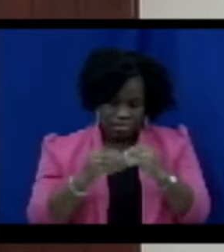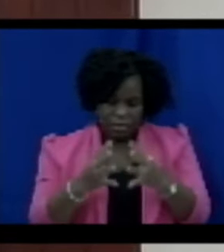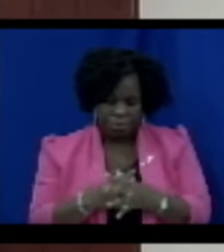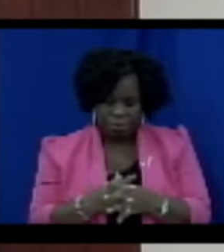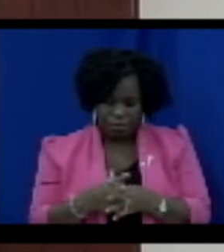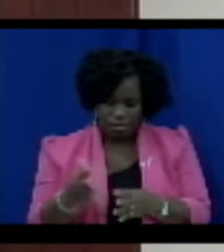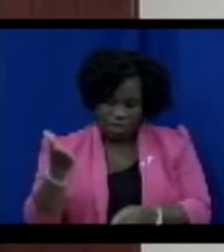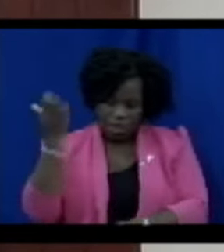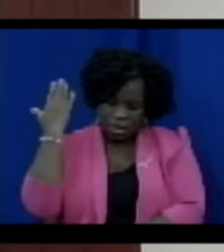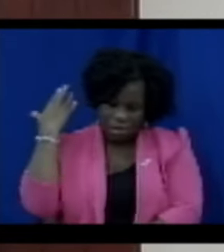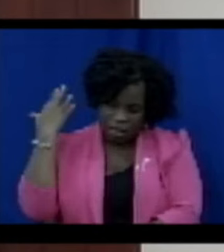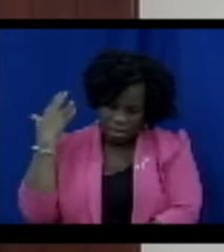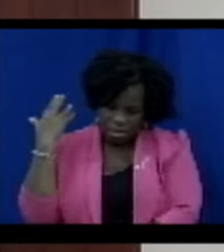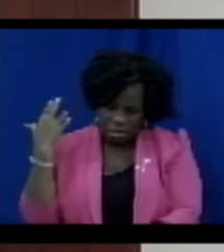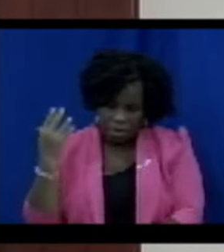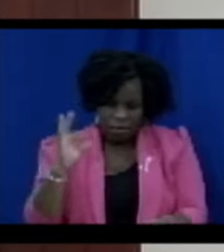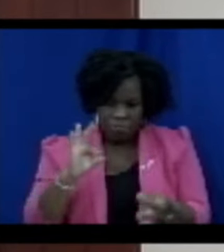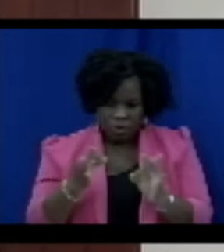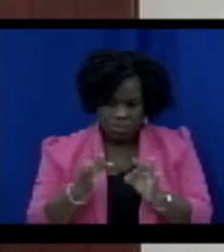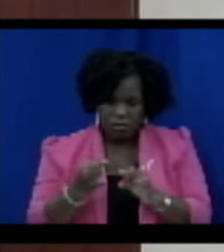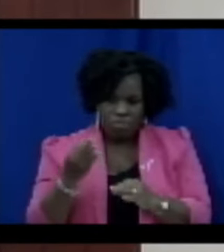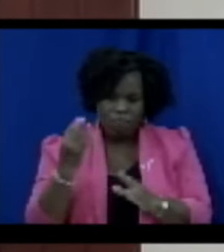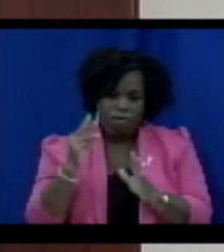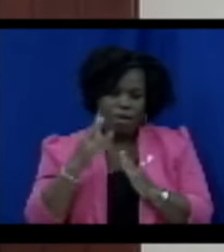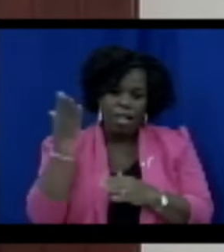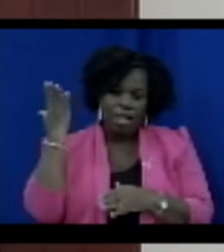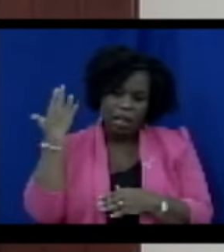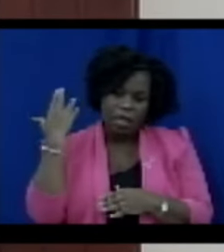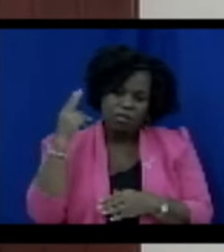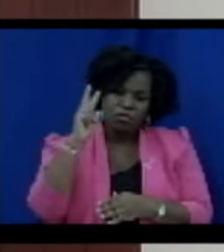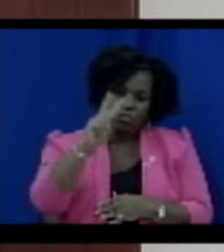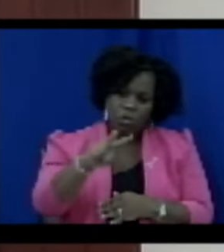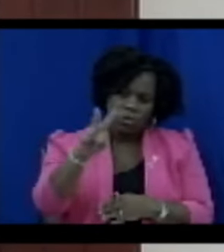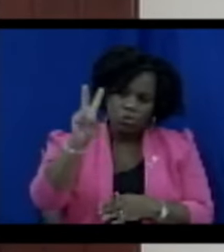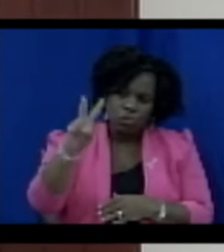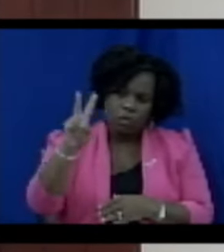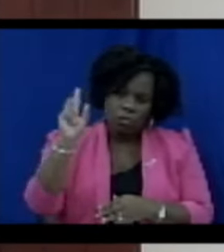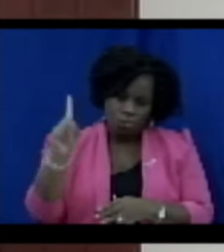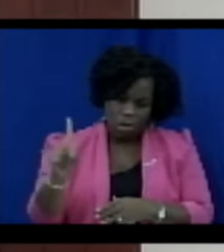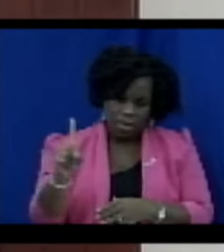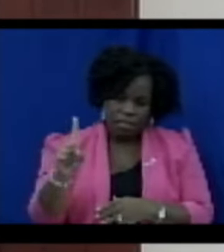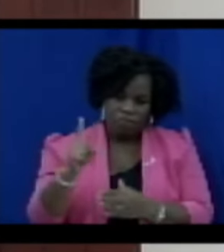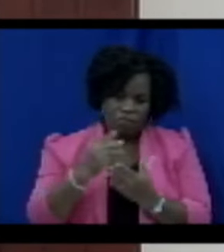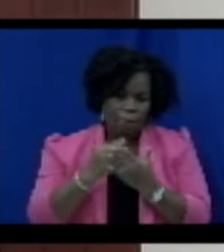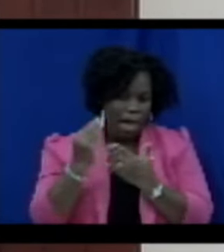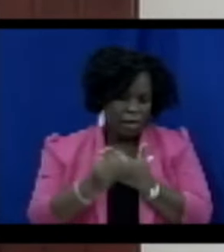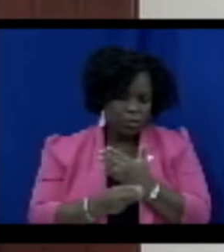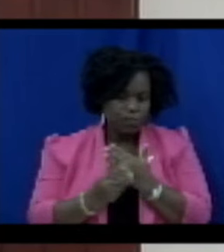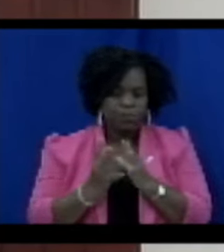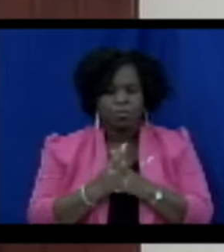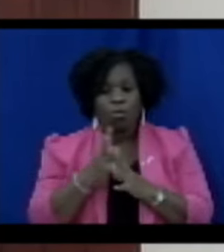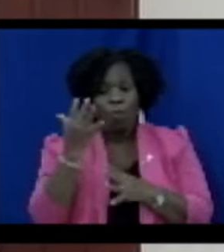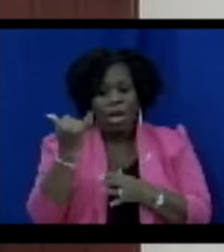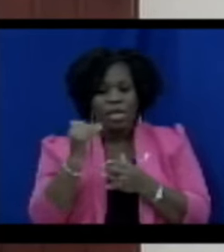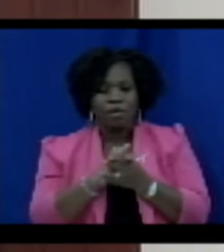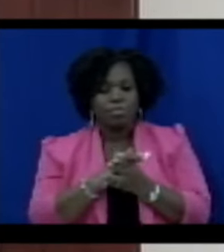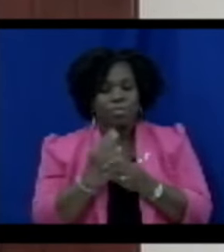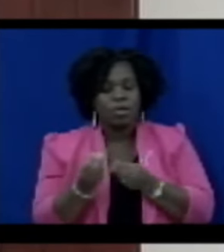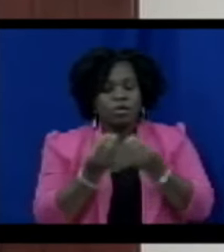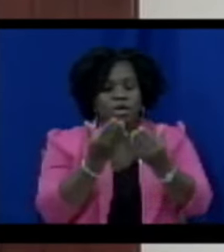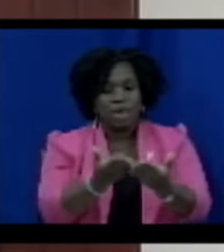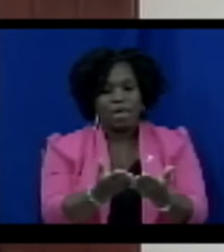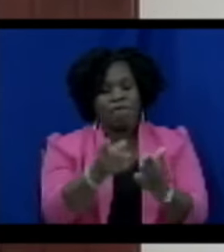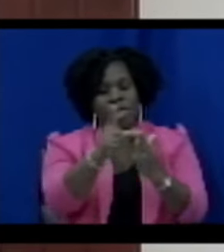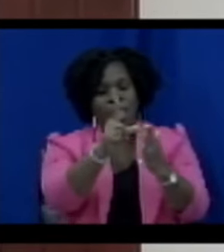passed in March 2021. The Act serves several critical purposes. It provides a legal framework